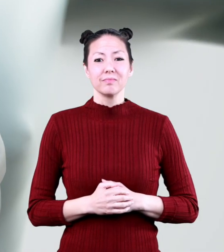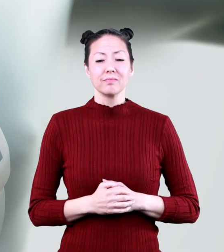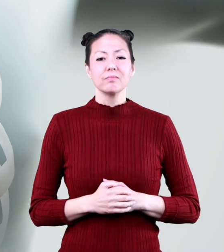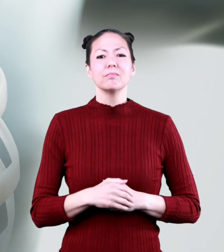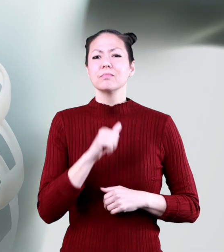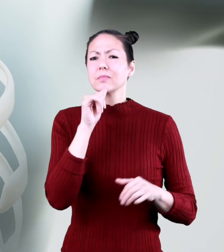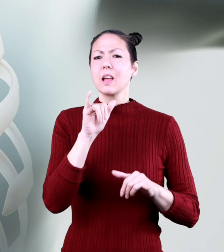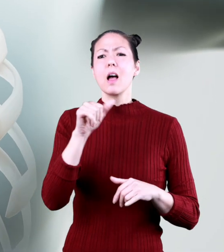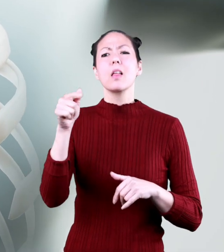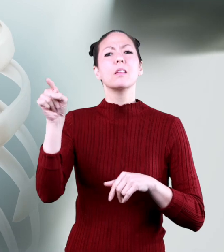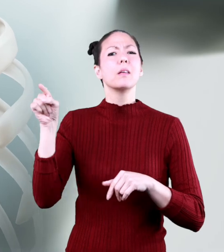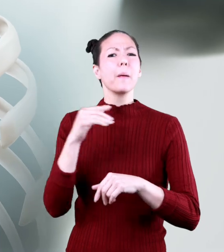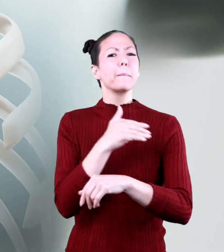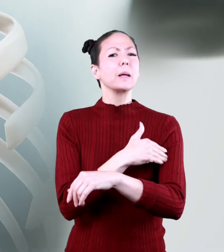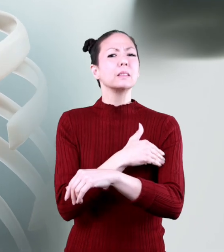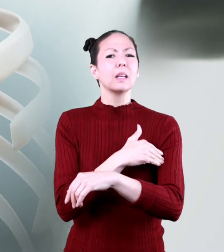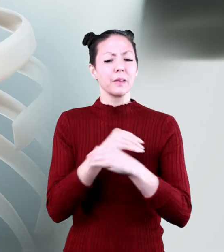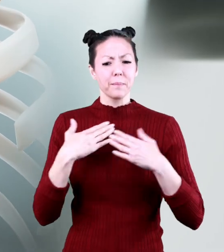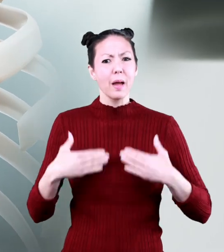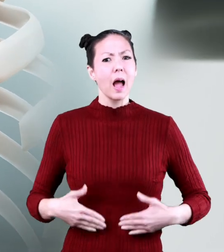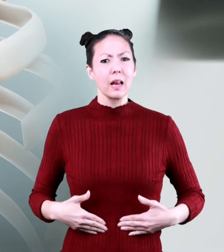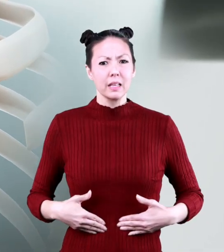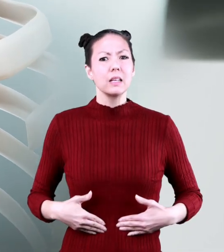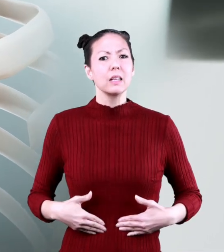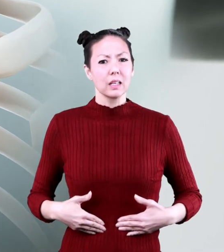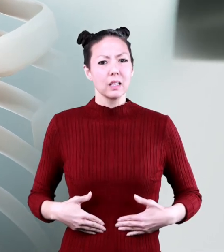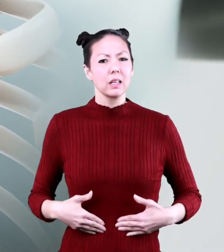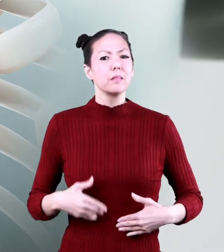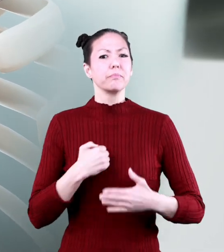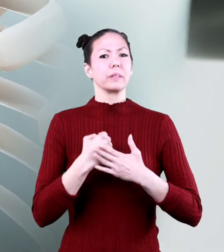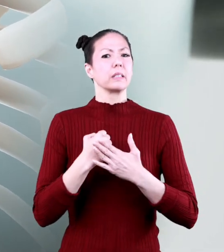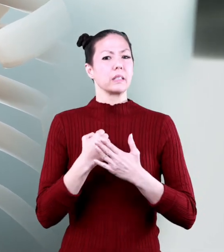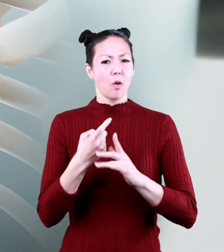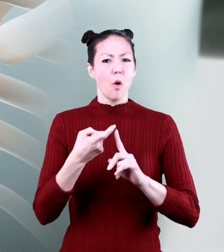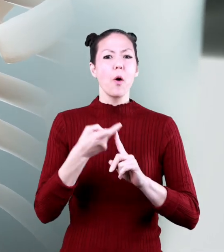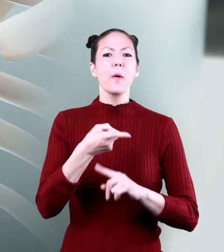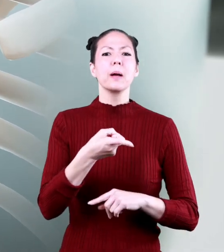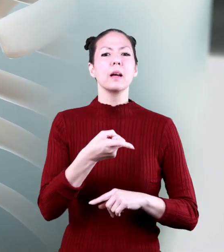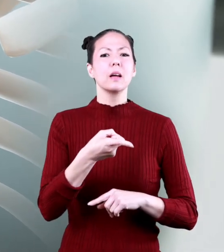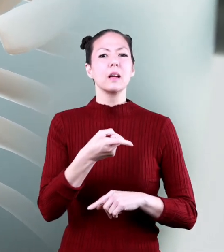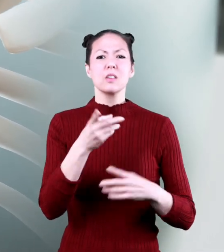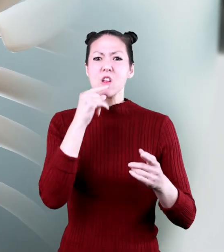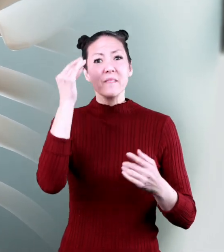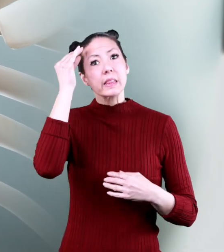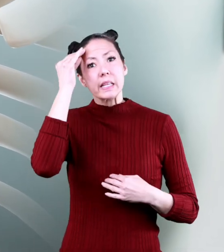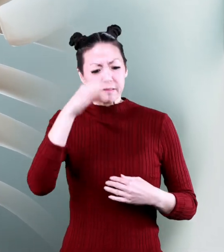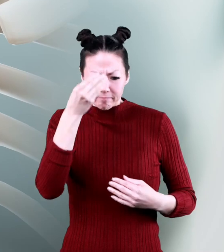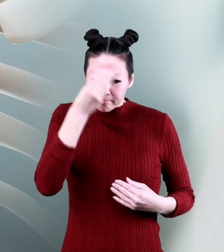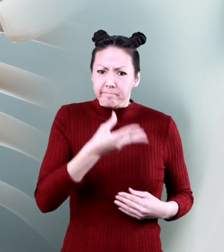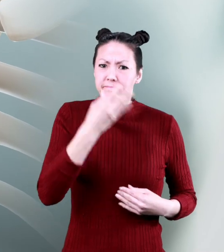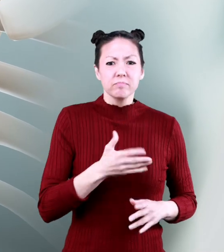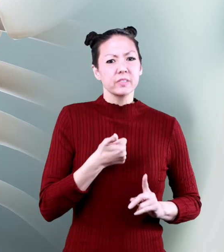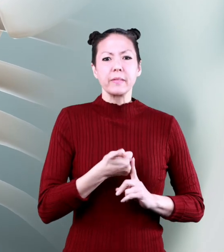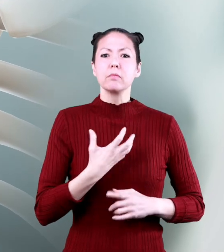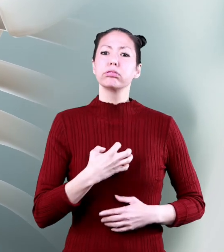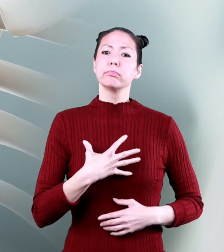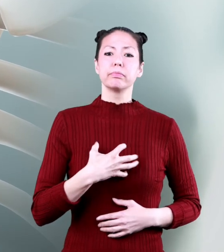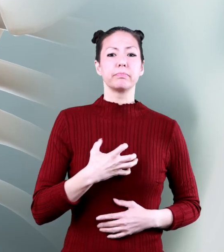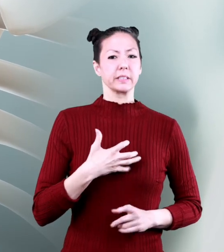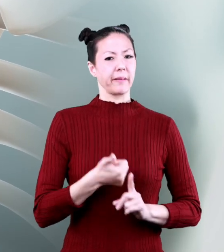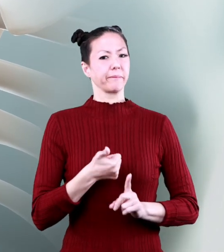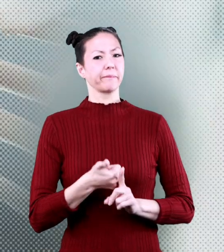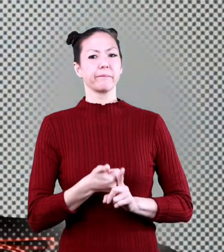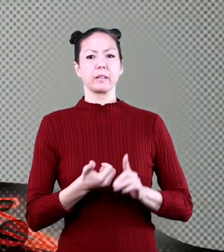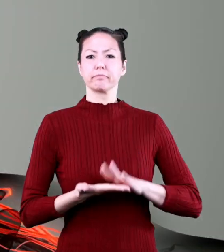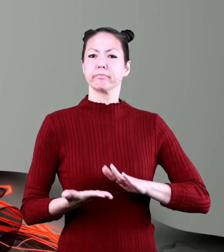unlike other muscles in the body the heart beats automatically this means you don't have to think about making your